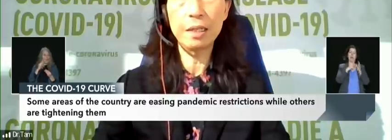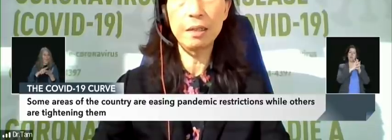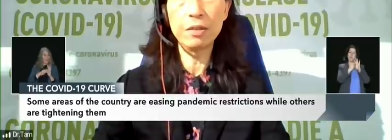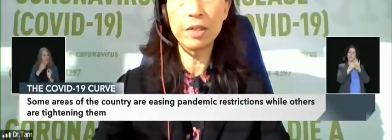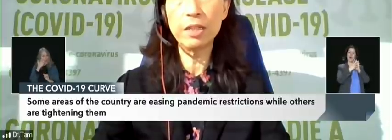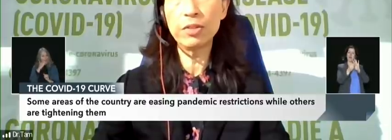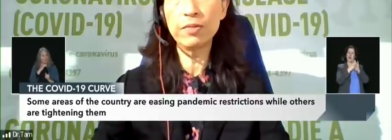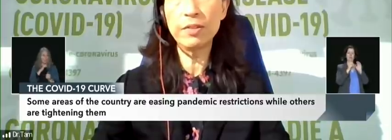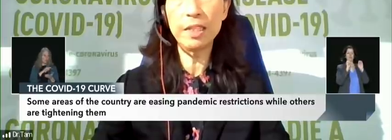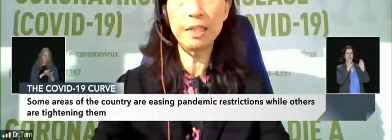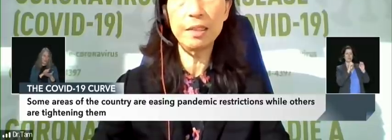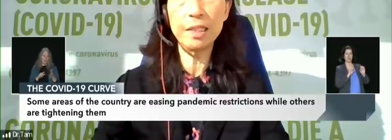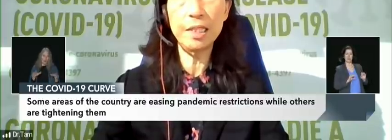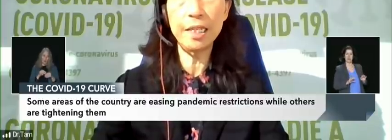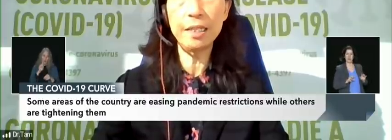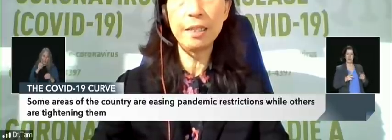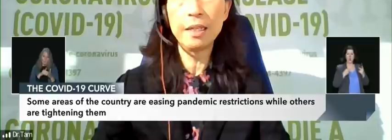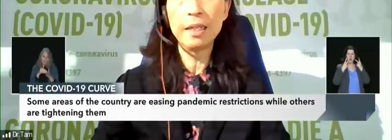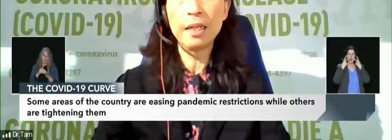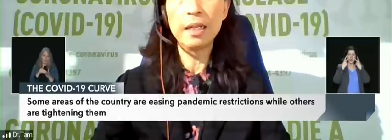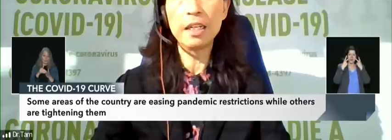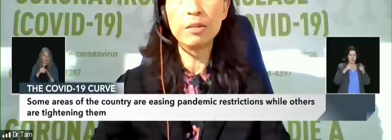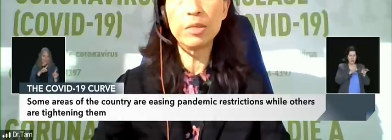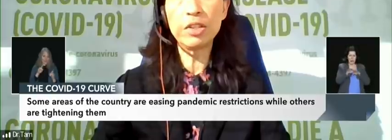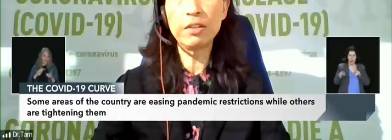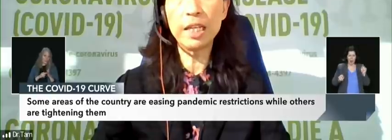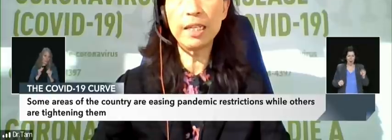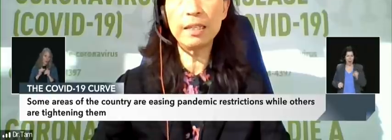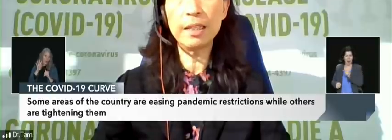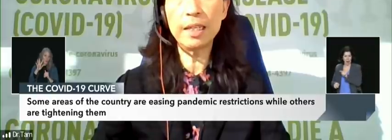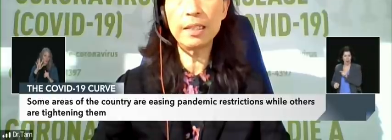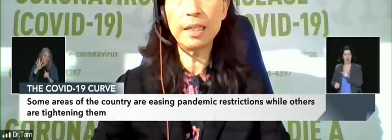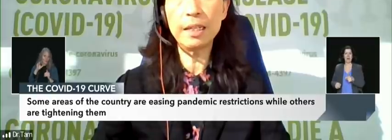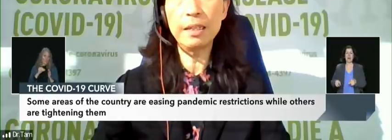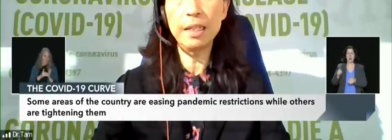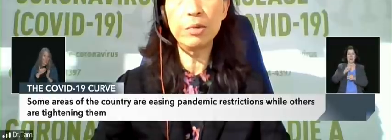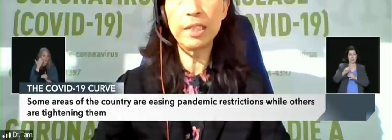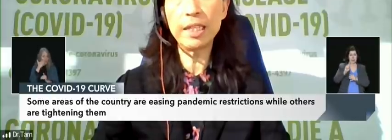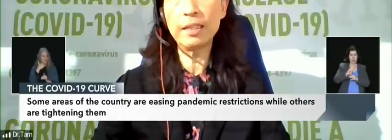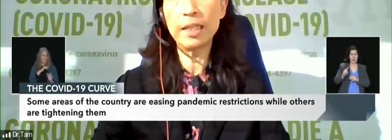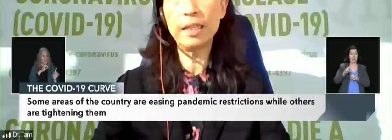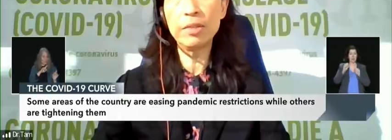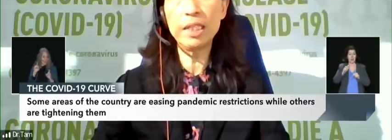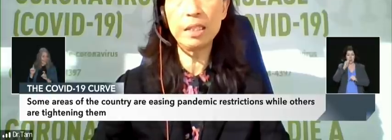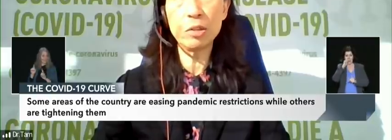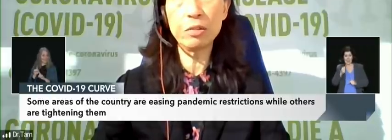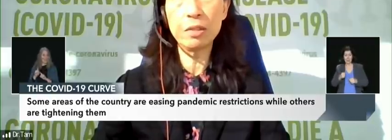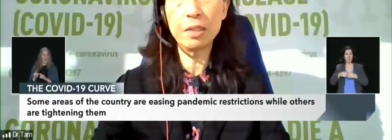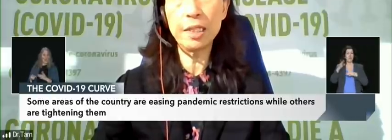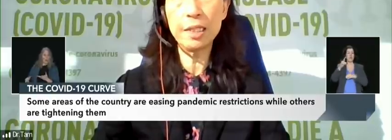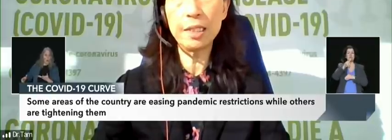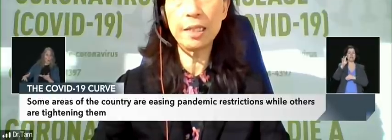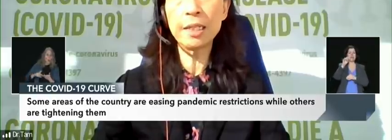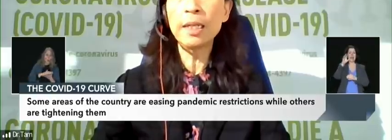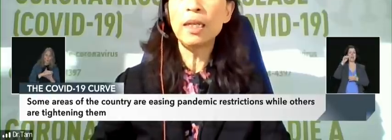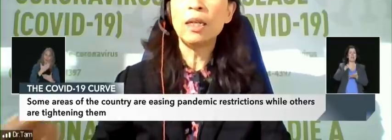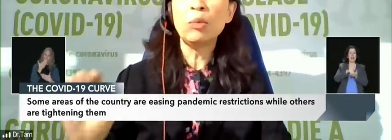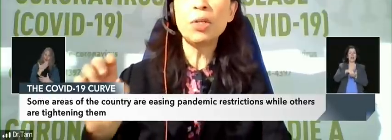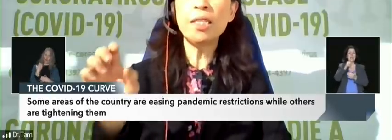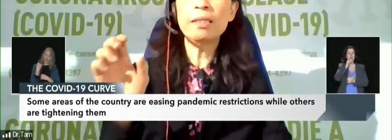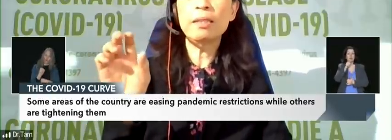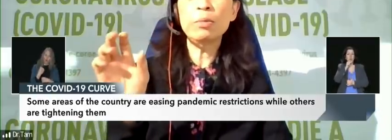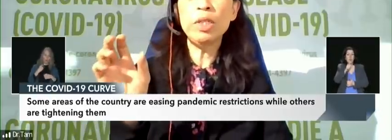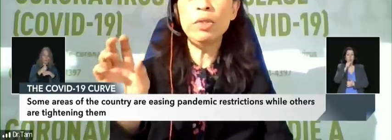week over 150,000 a day so that I think presents a reasonable data set